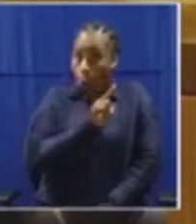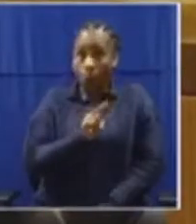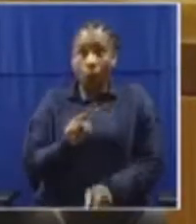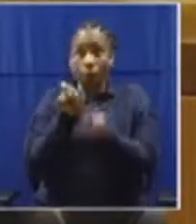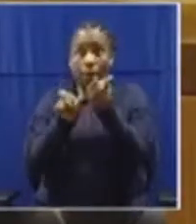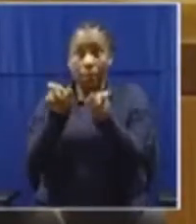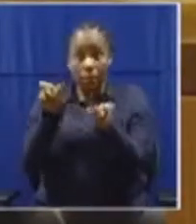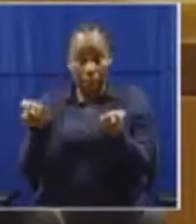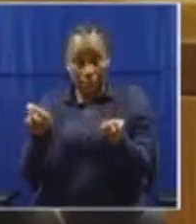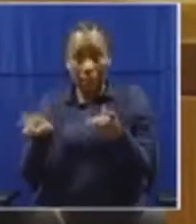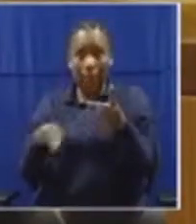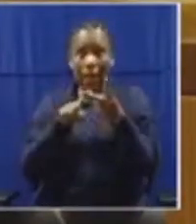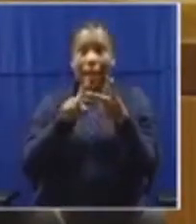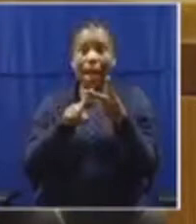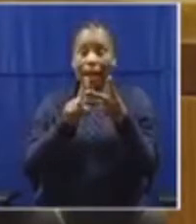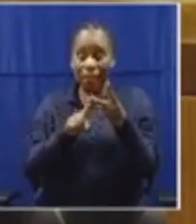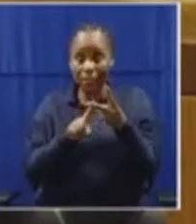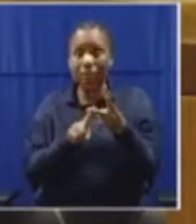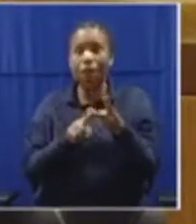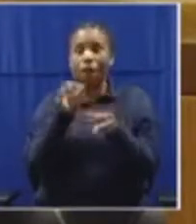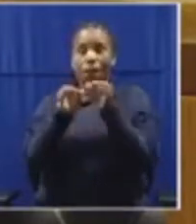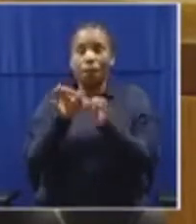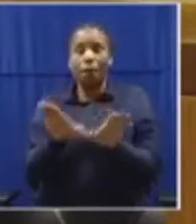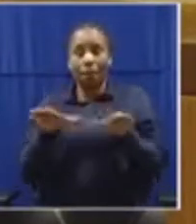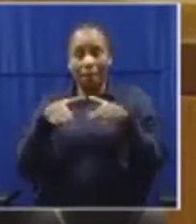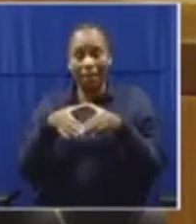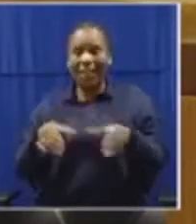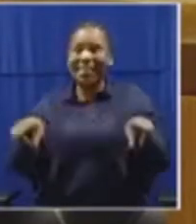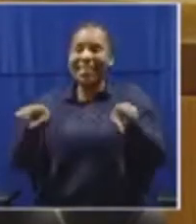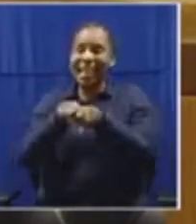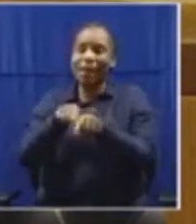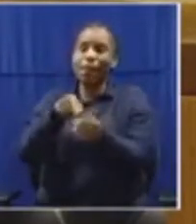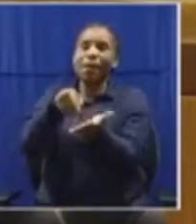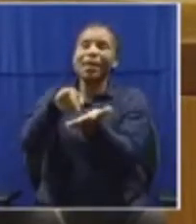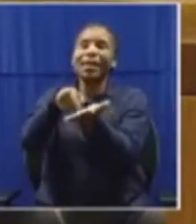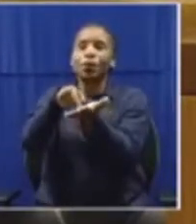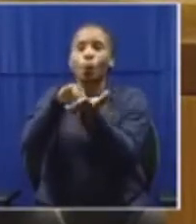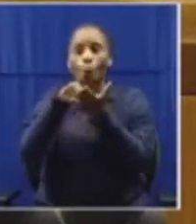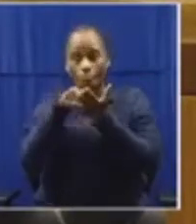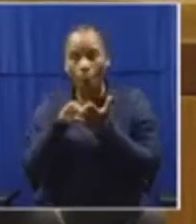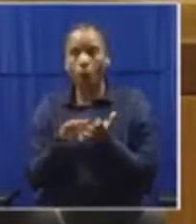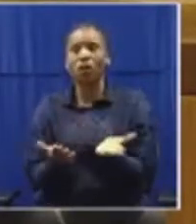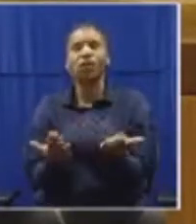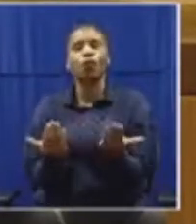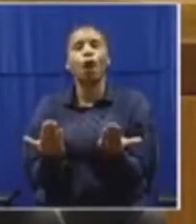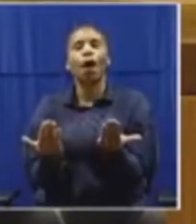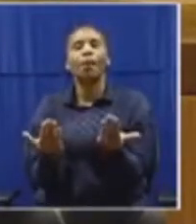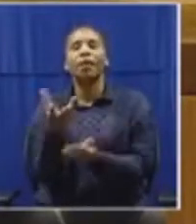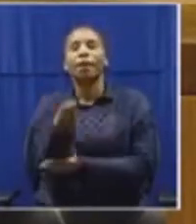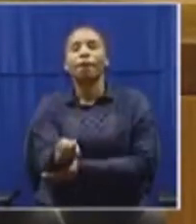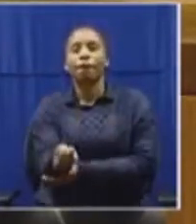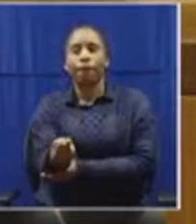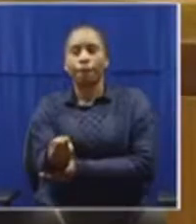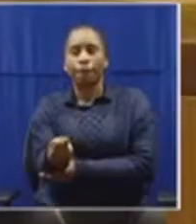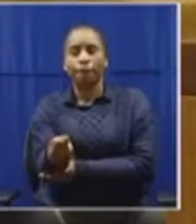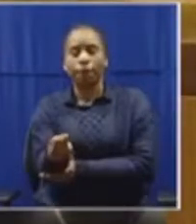all parties are held to the same requirements of disclosure and transparency.